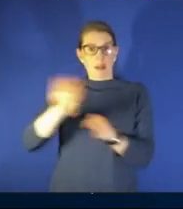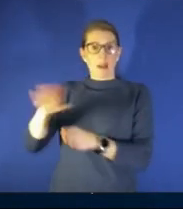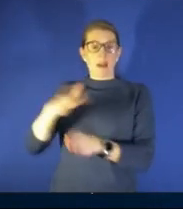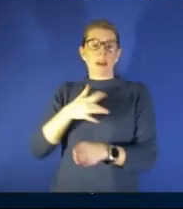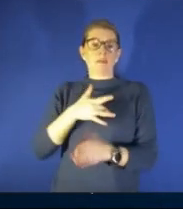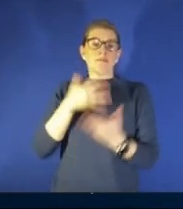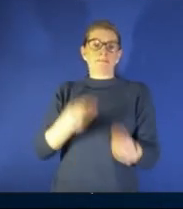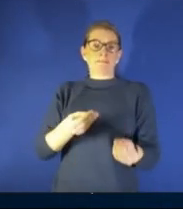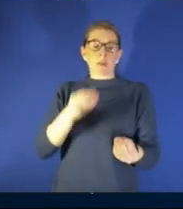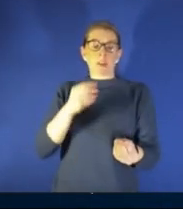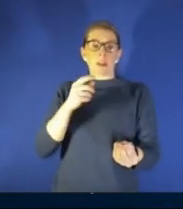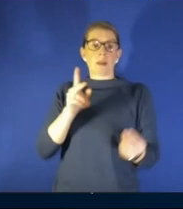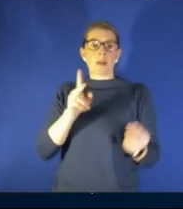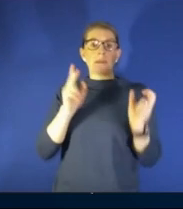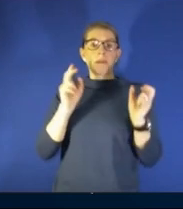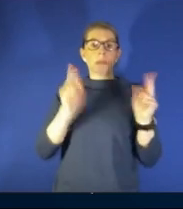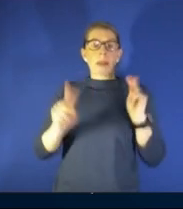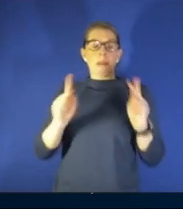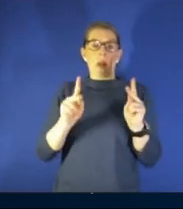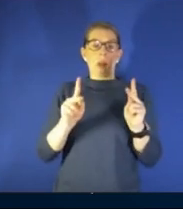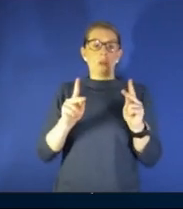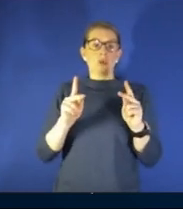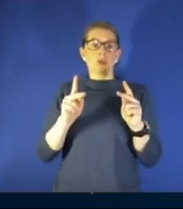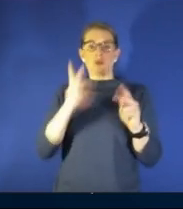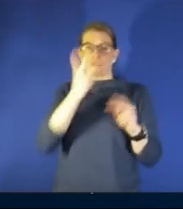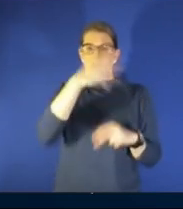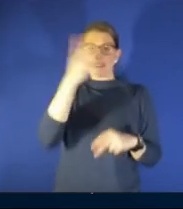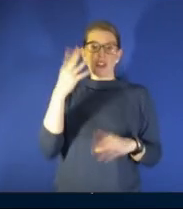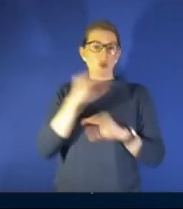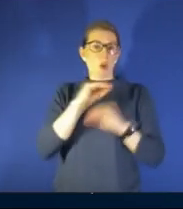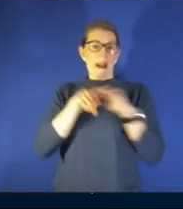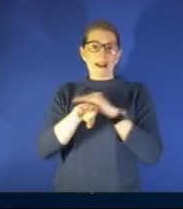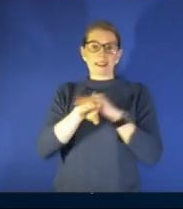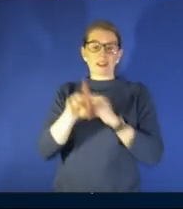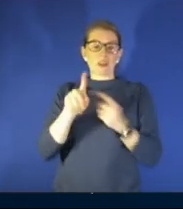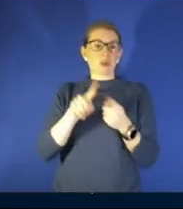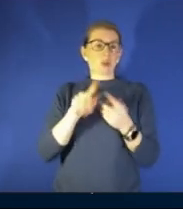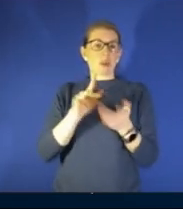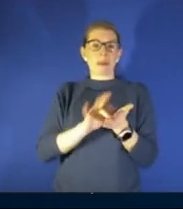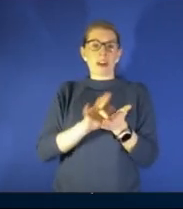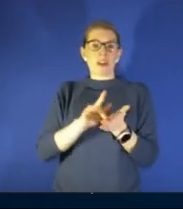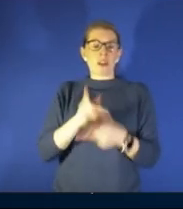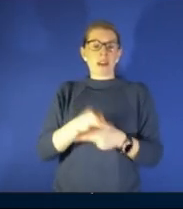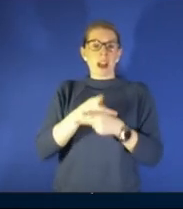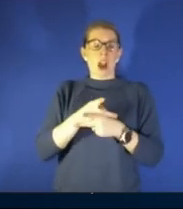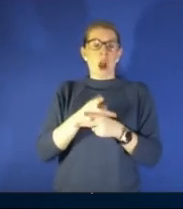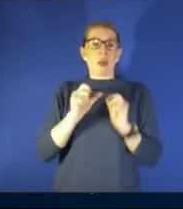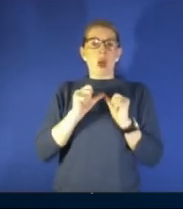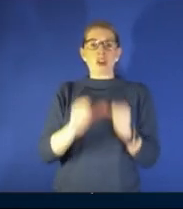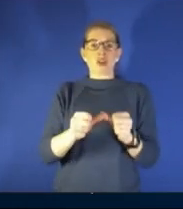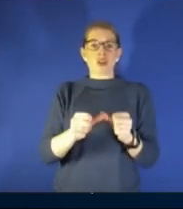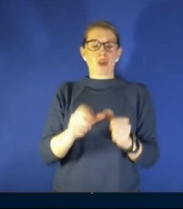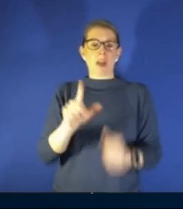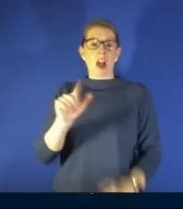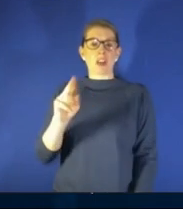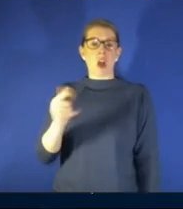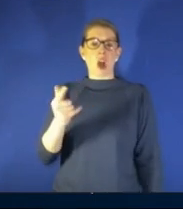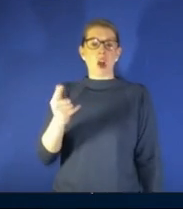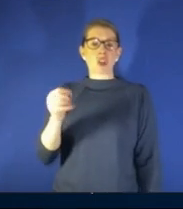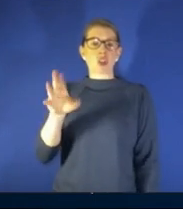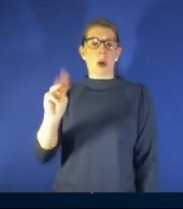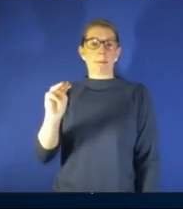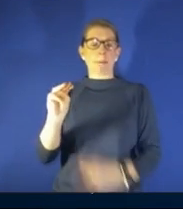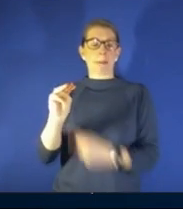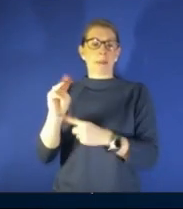of refugees who have no access to medical care long term what does how does this affect what does that affect have